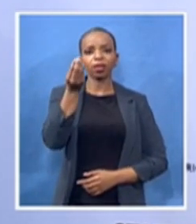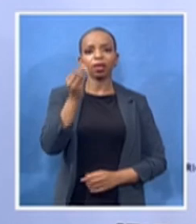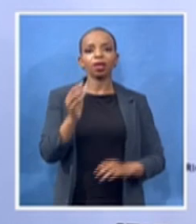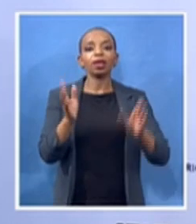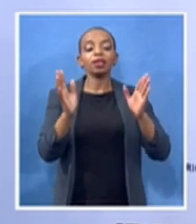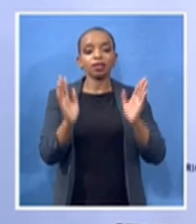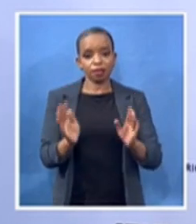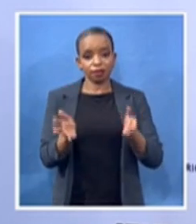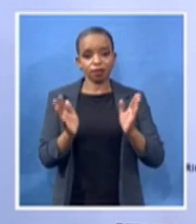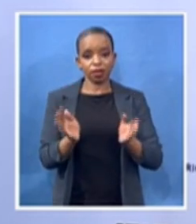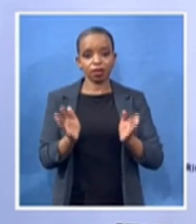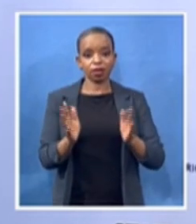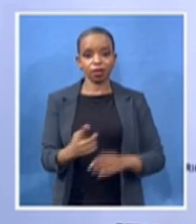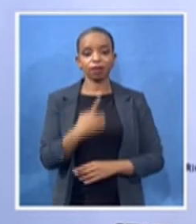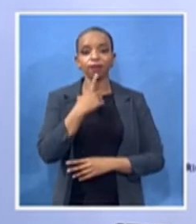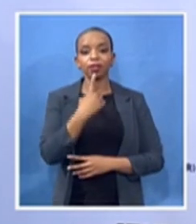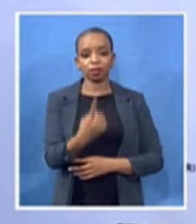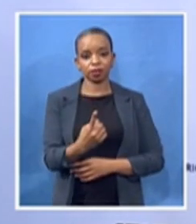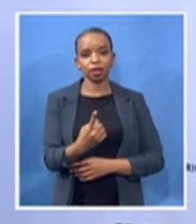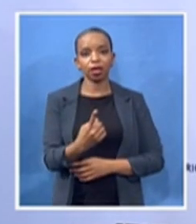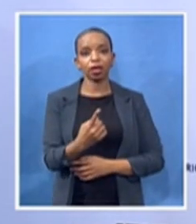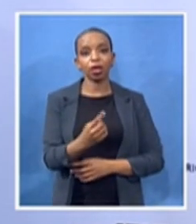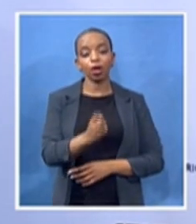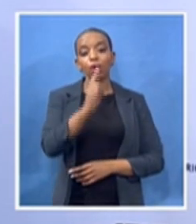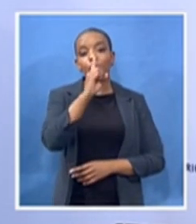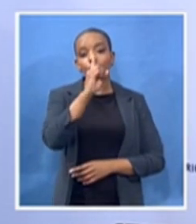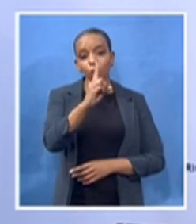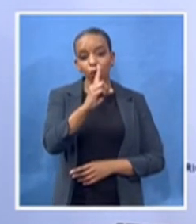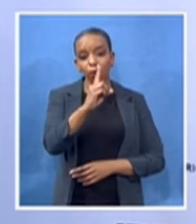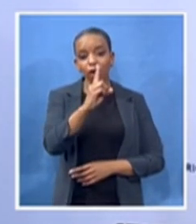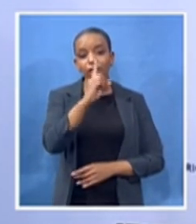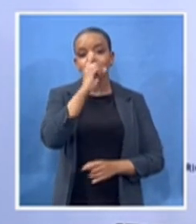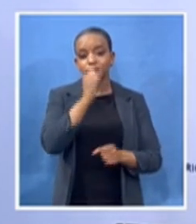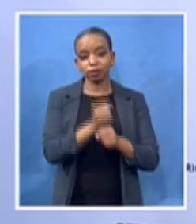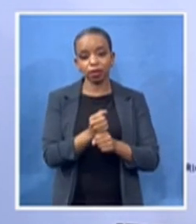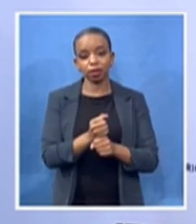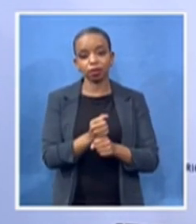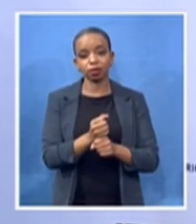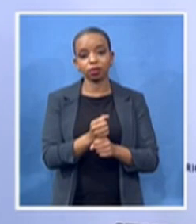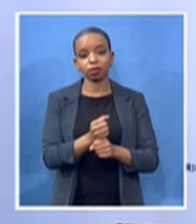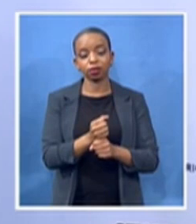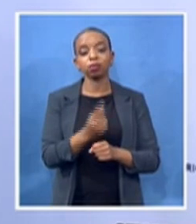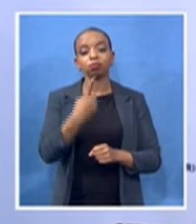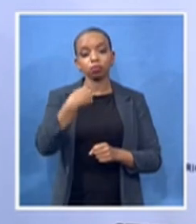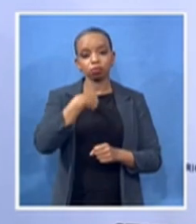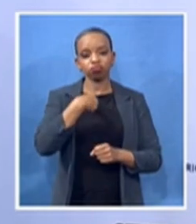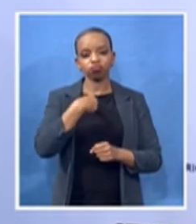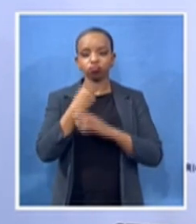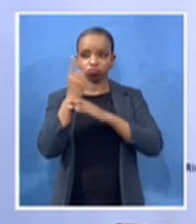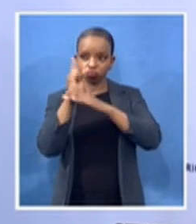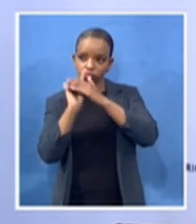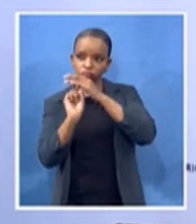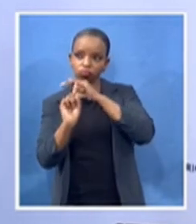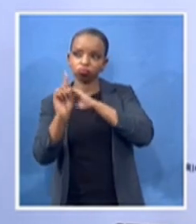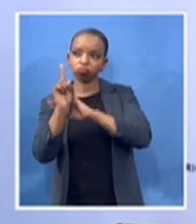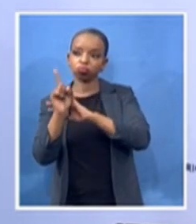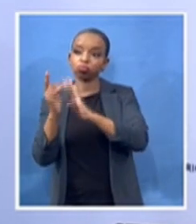and study and come back and liberate my people.